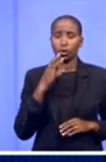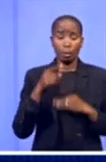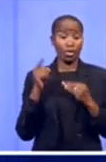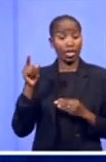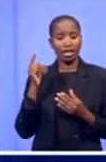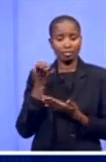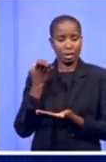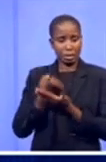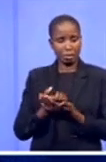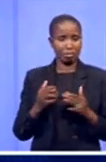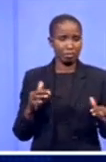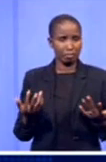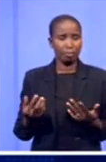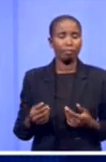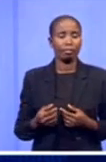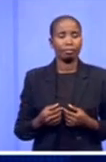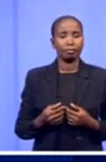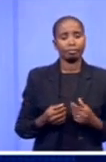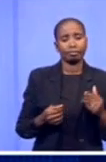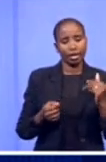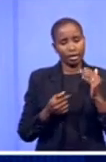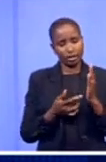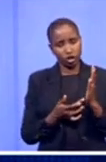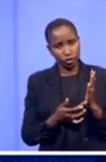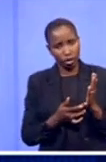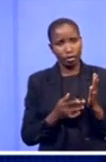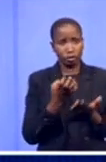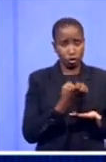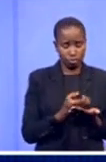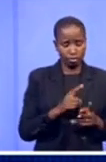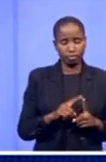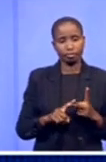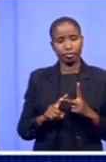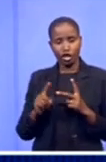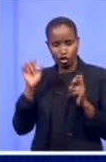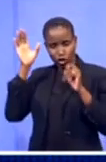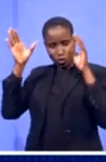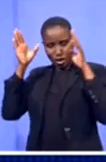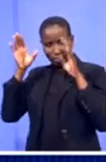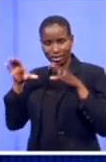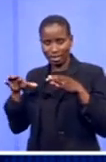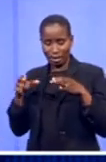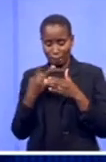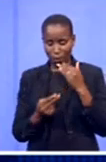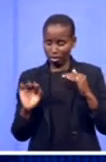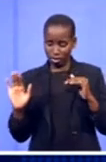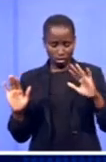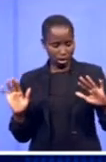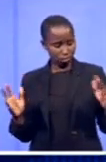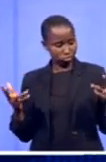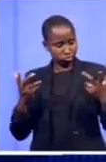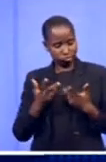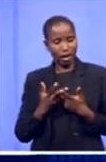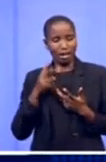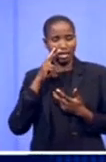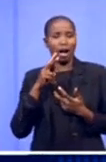digital economy and the creative sector. We're starting to see, you know, we're seeing the rise of streaming services, the importance of